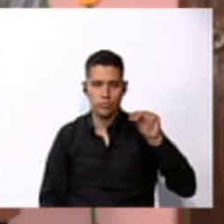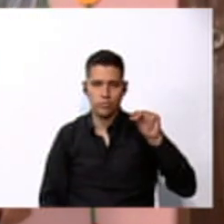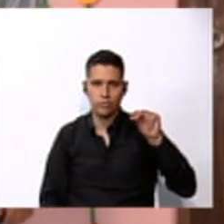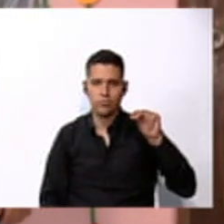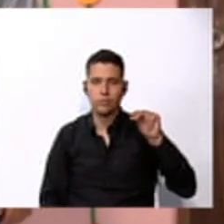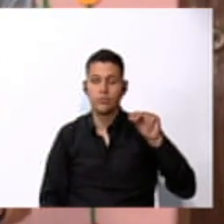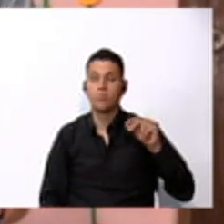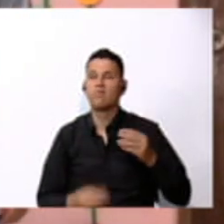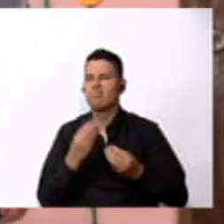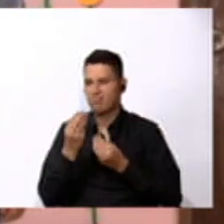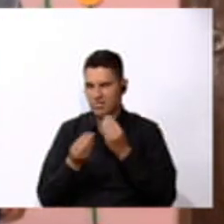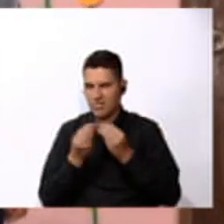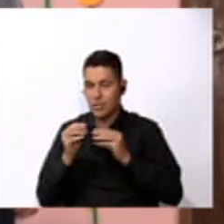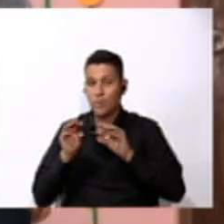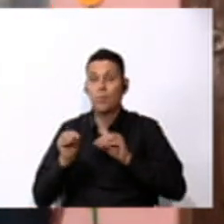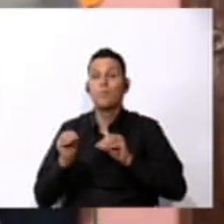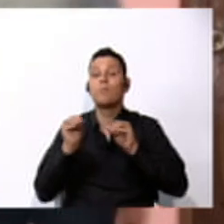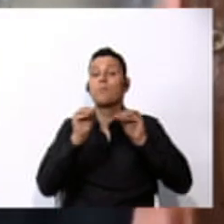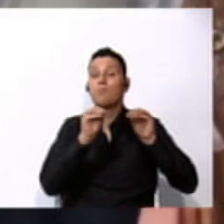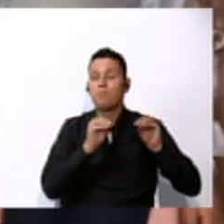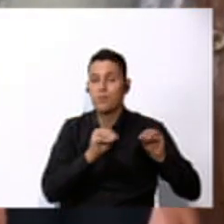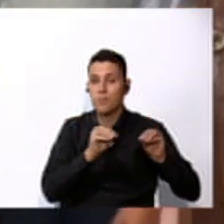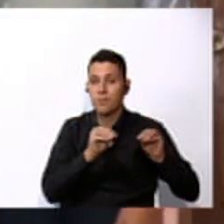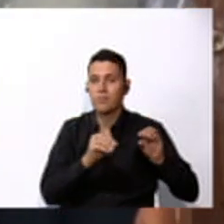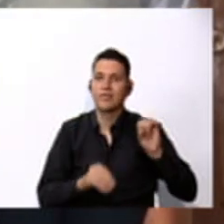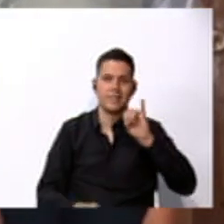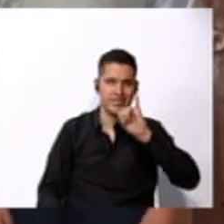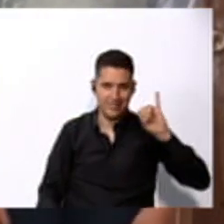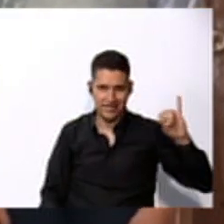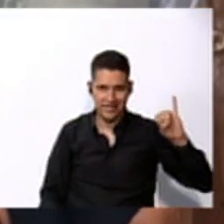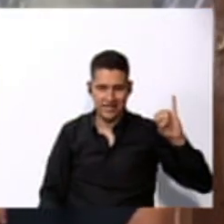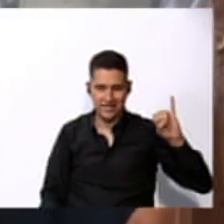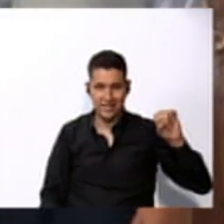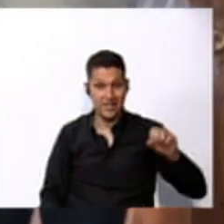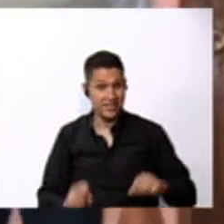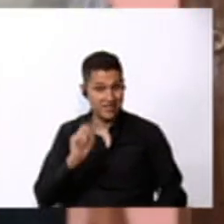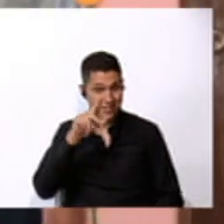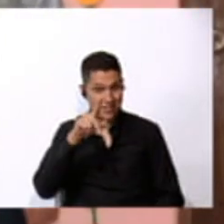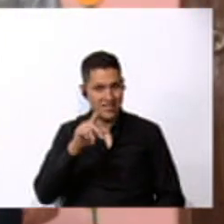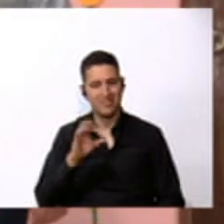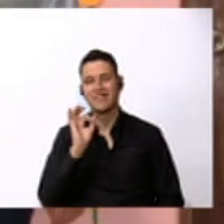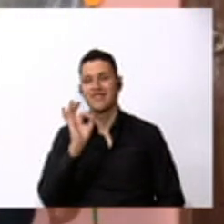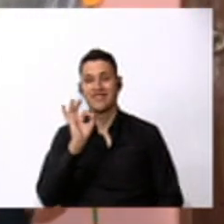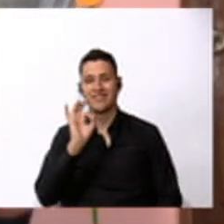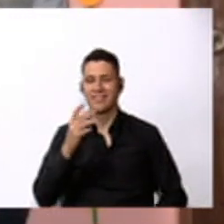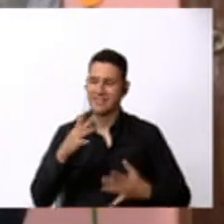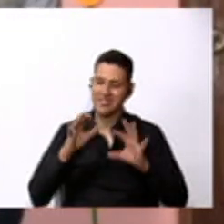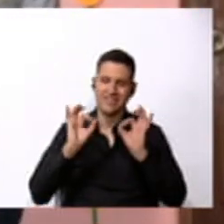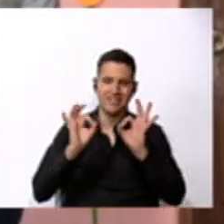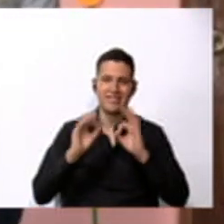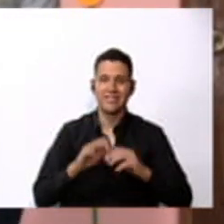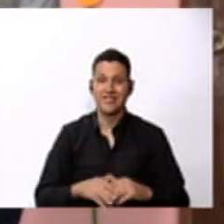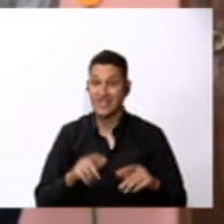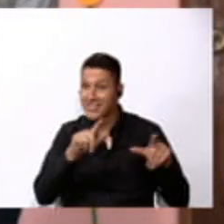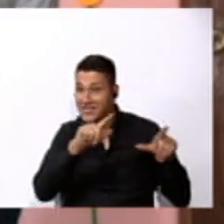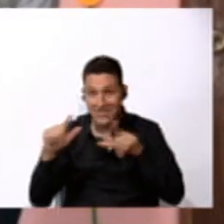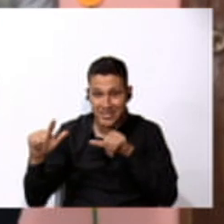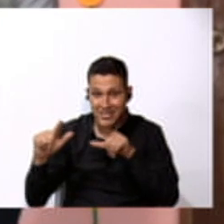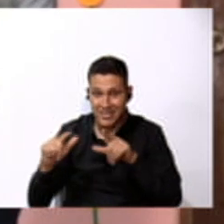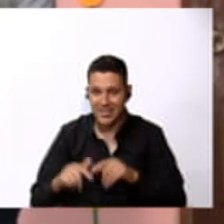going to move to your left. Very good, Lucy. Very you ready?